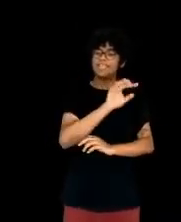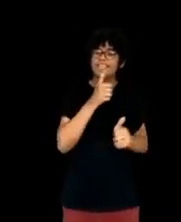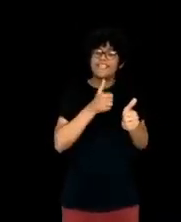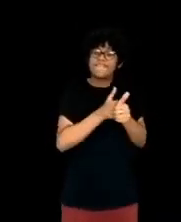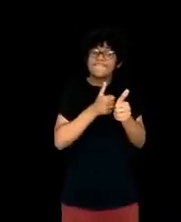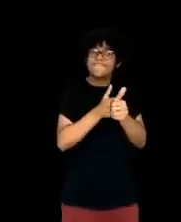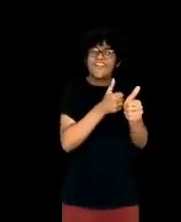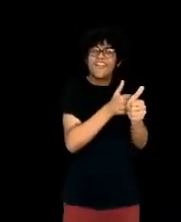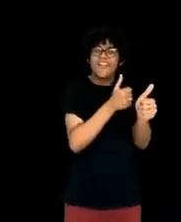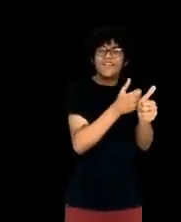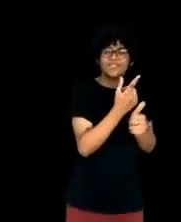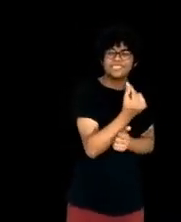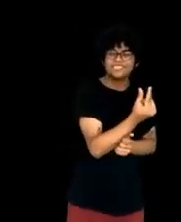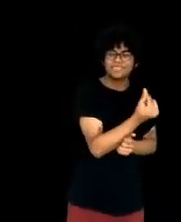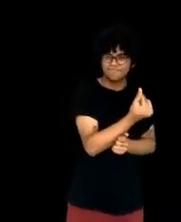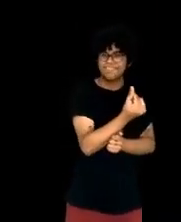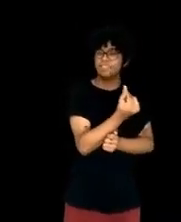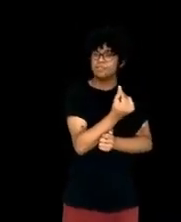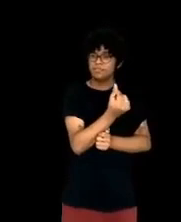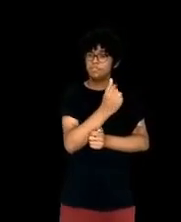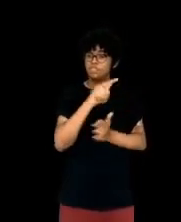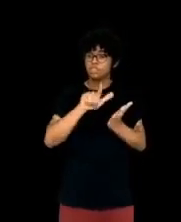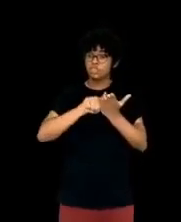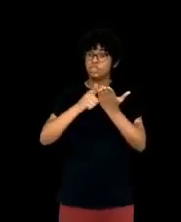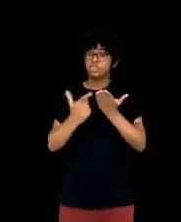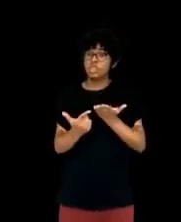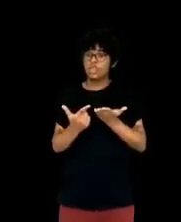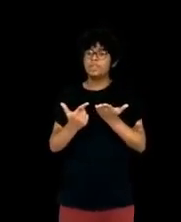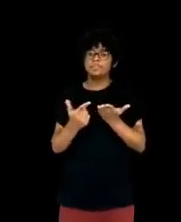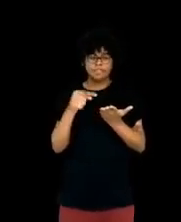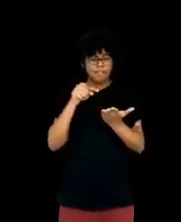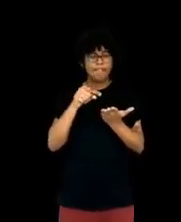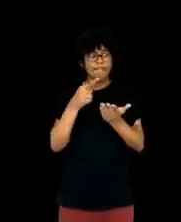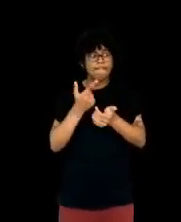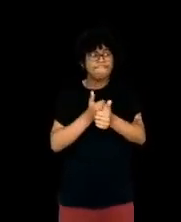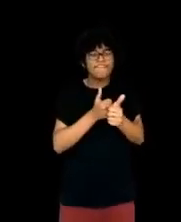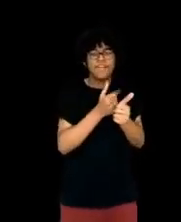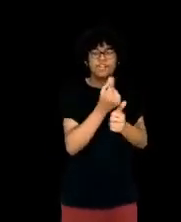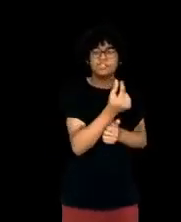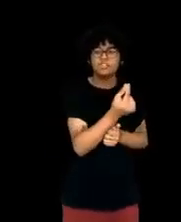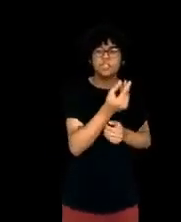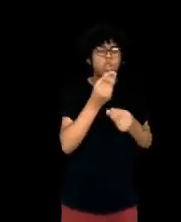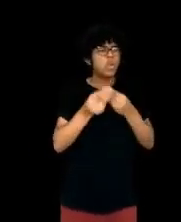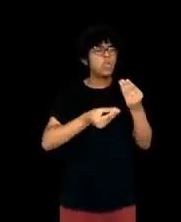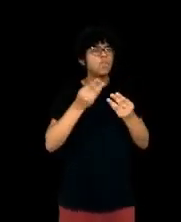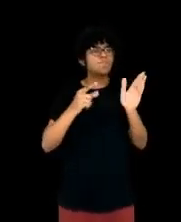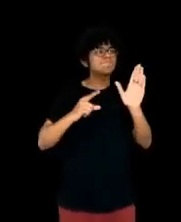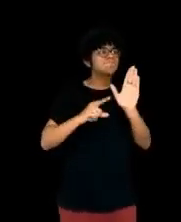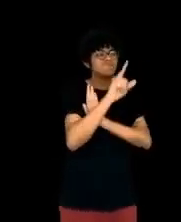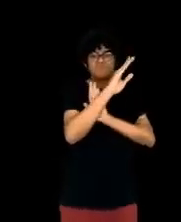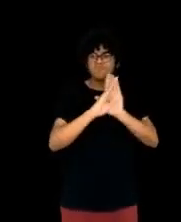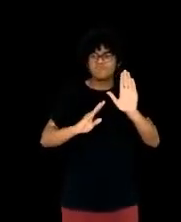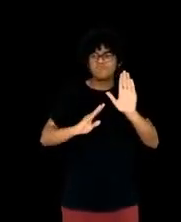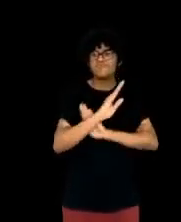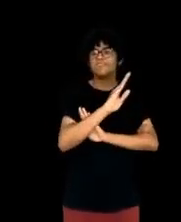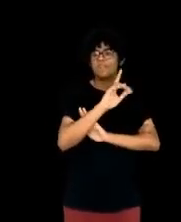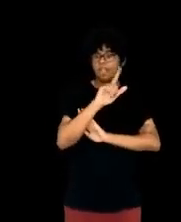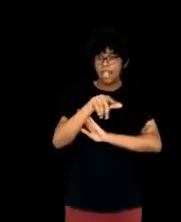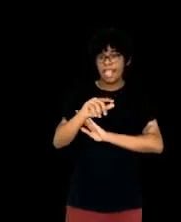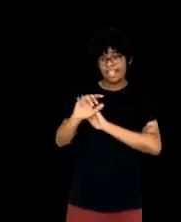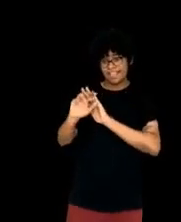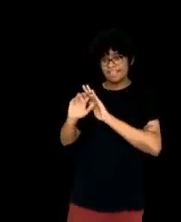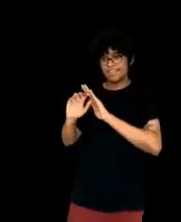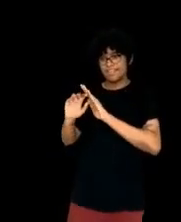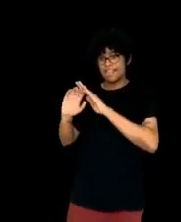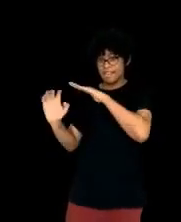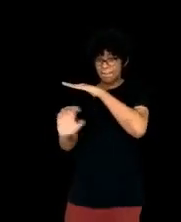right? Journalists do this to discover the hidden exercise of power. The tech industry does this to fund its latest enthusiasm,